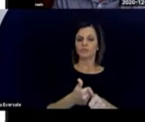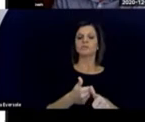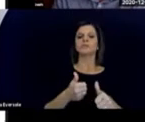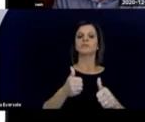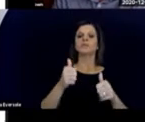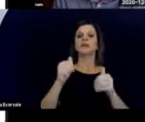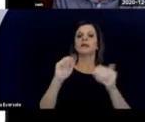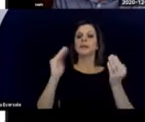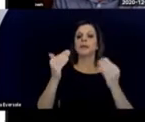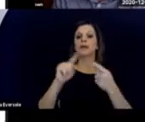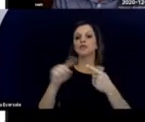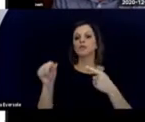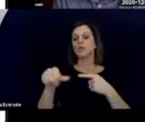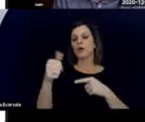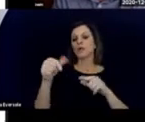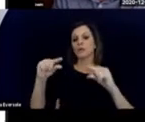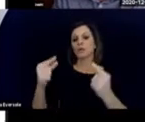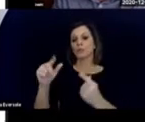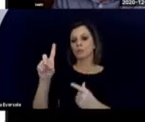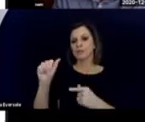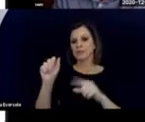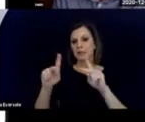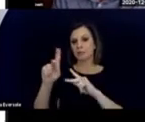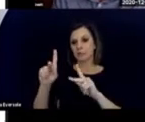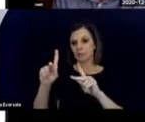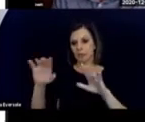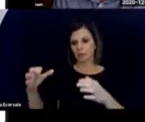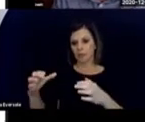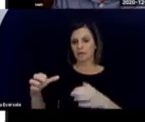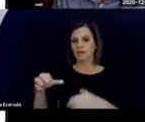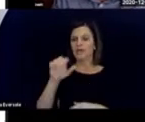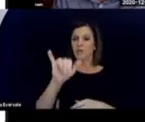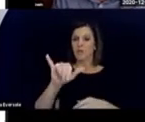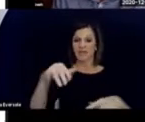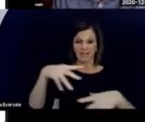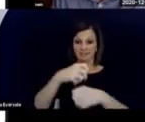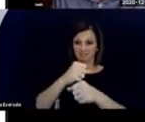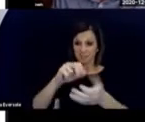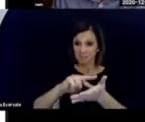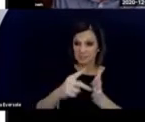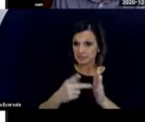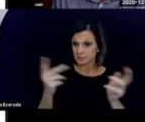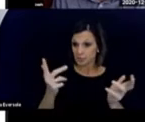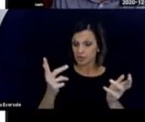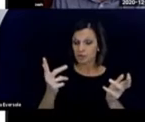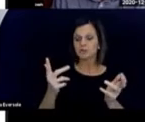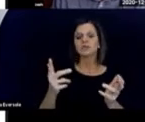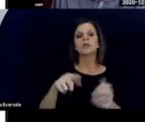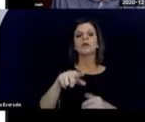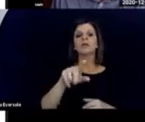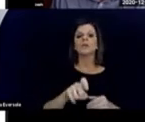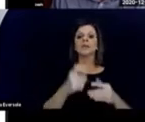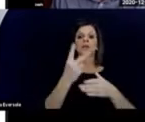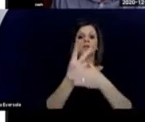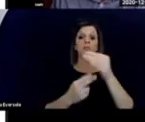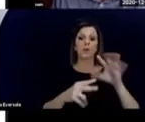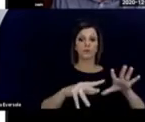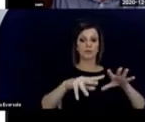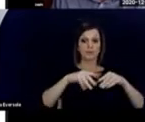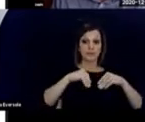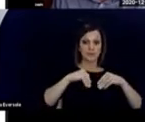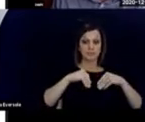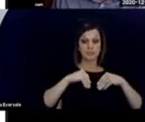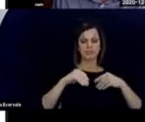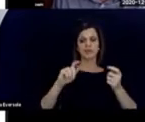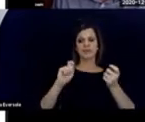than any other group of disabled persons. And what he's saying is, and and need to both